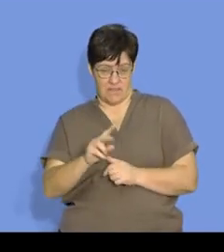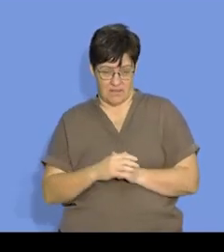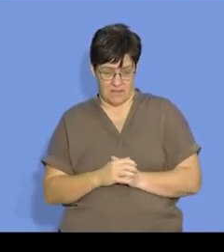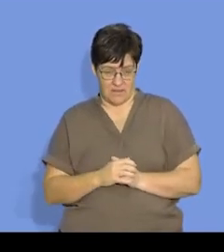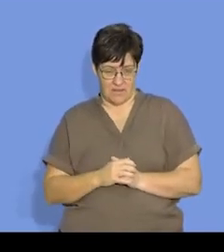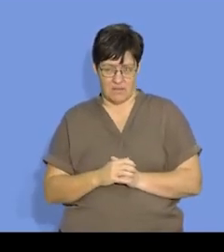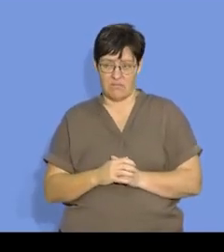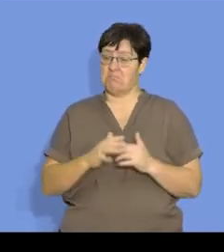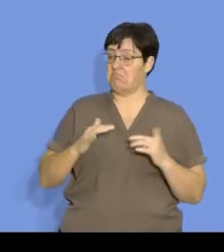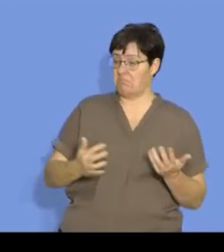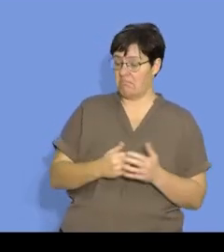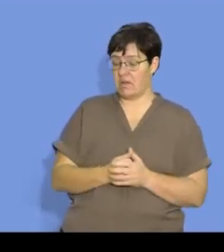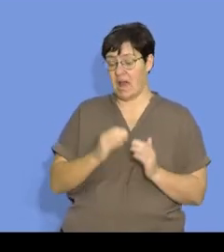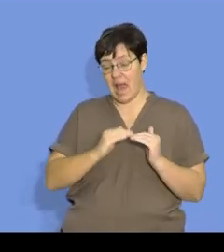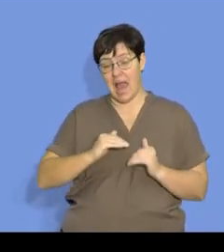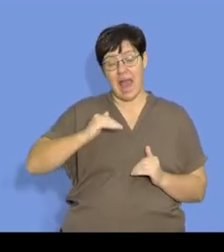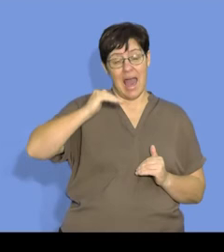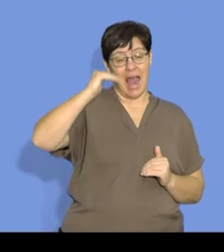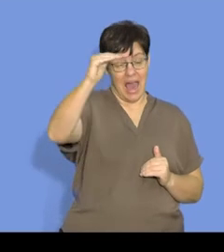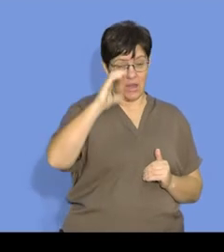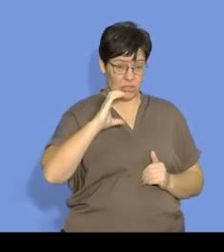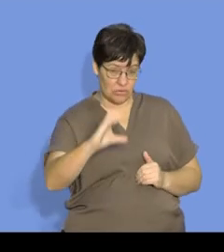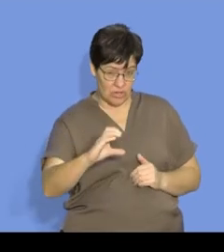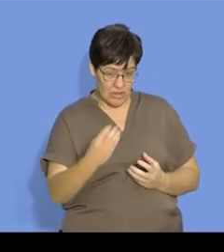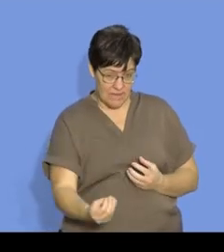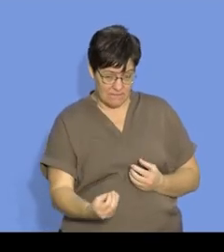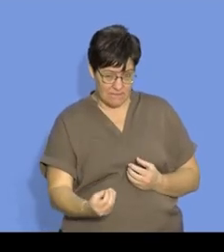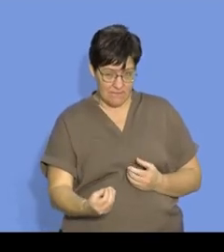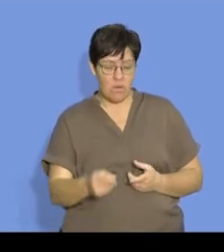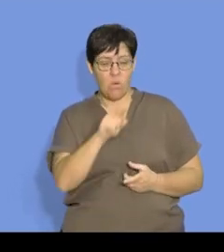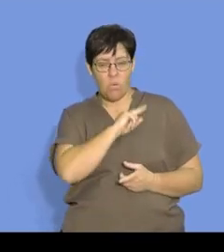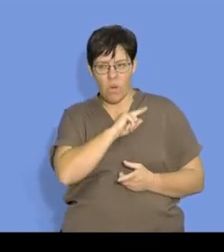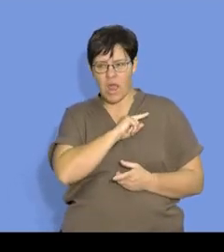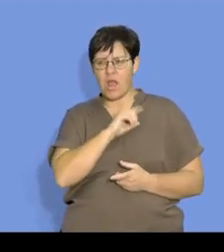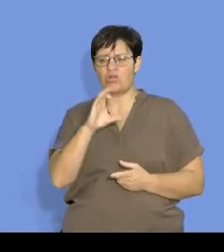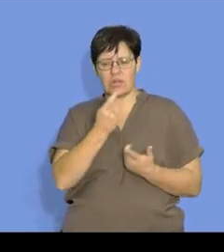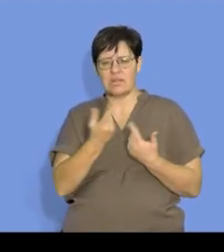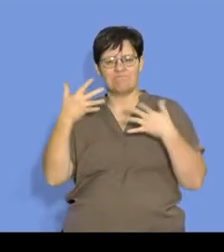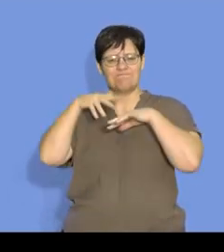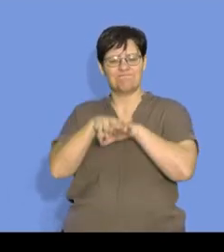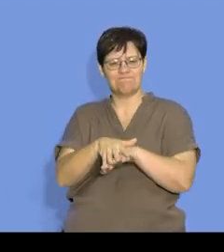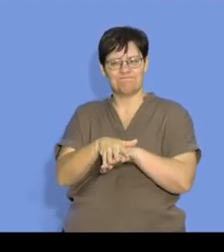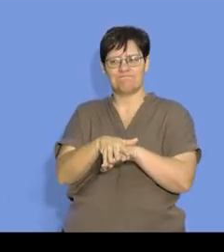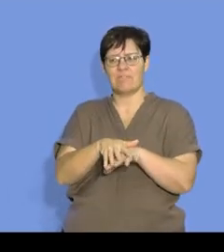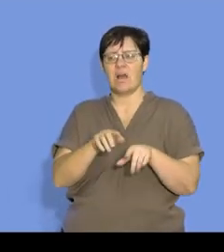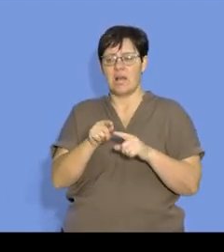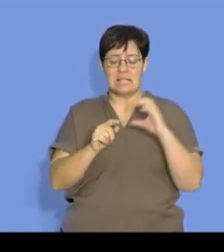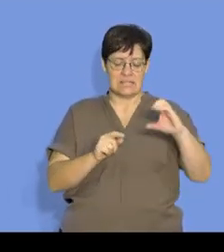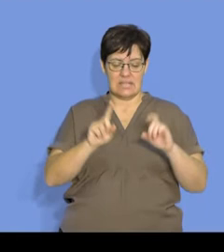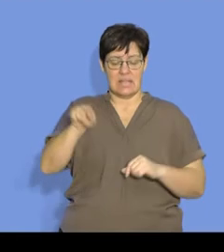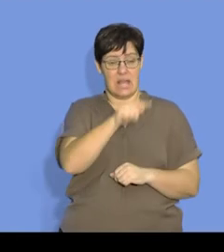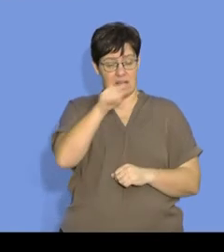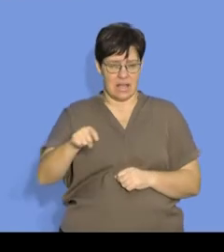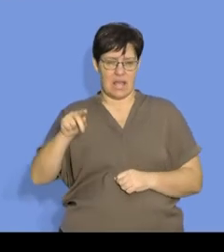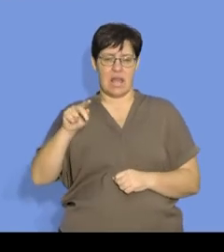moles per volume. So if there's a high concentration, because concentration is directly proportional